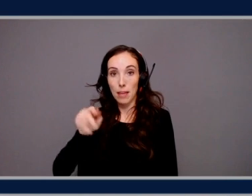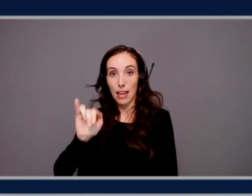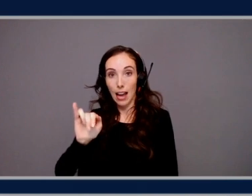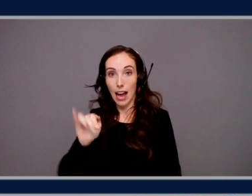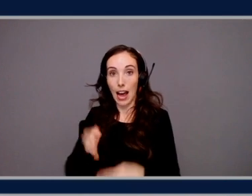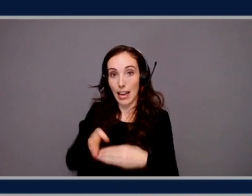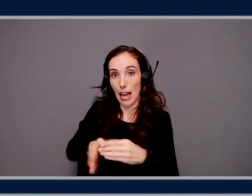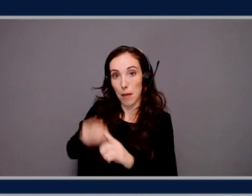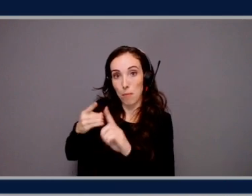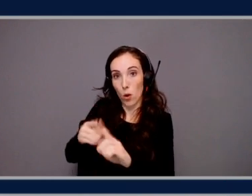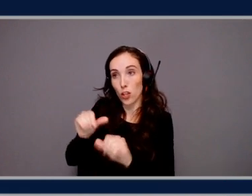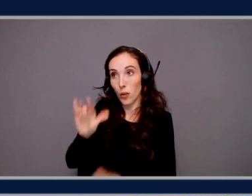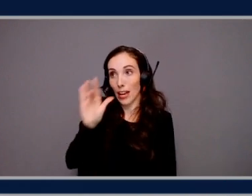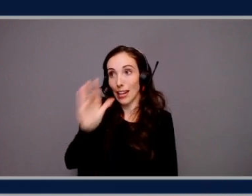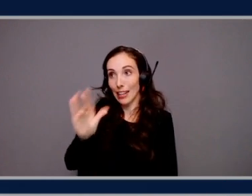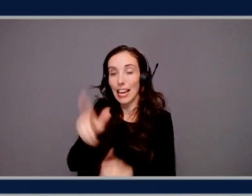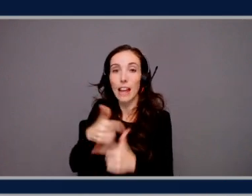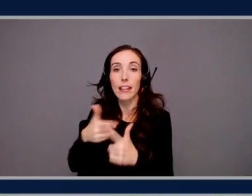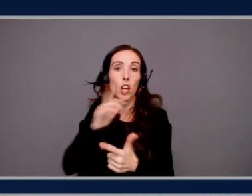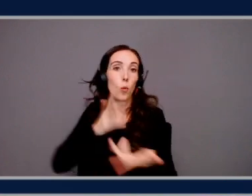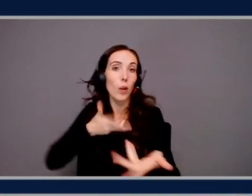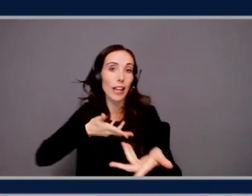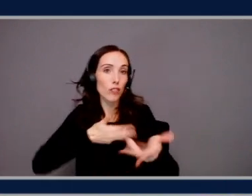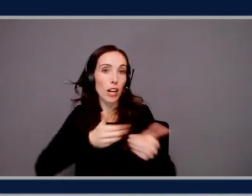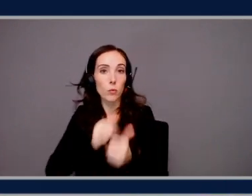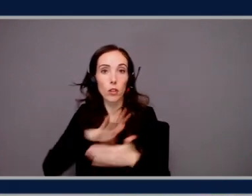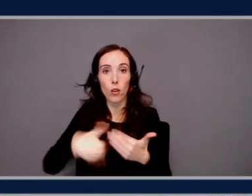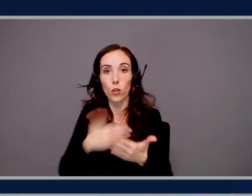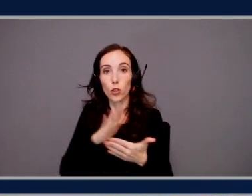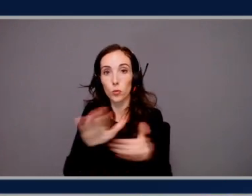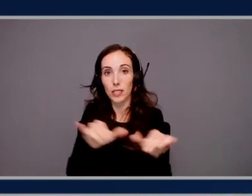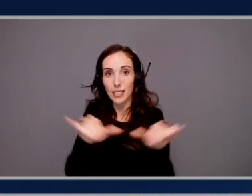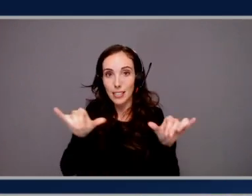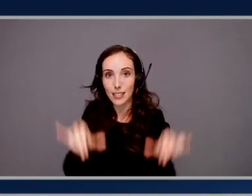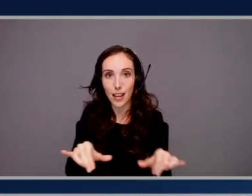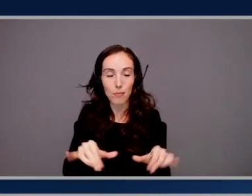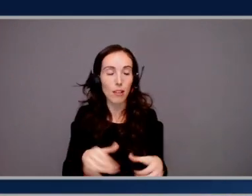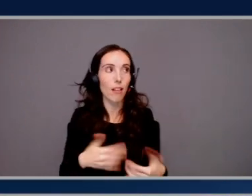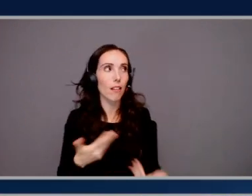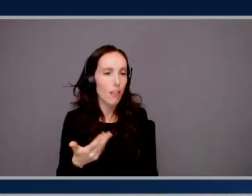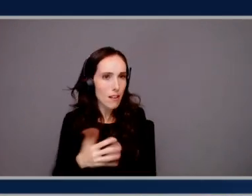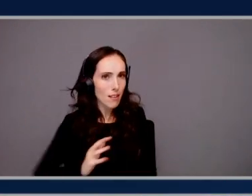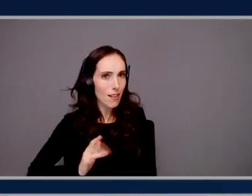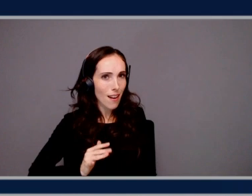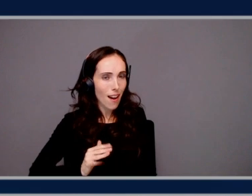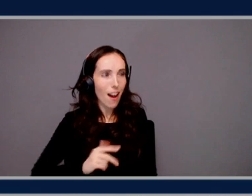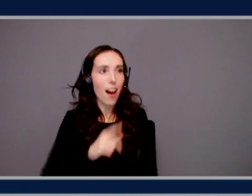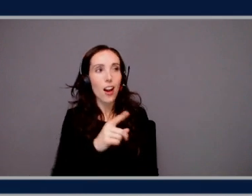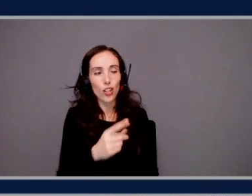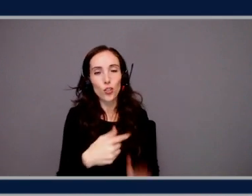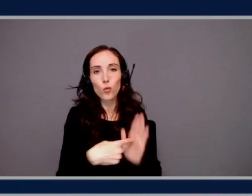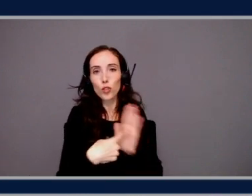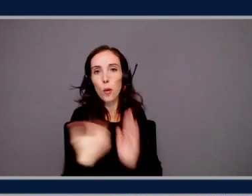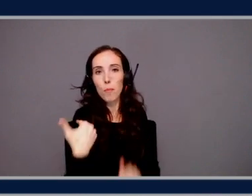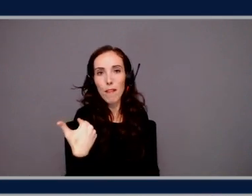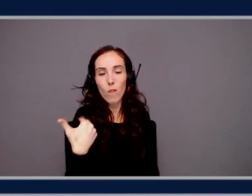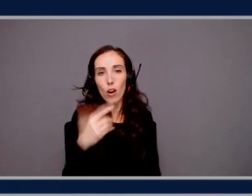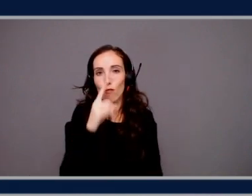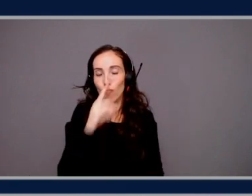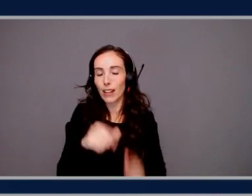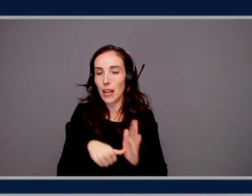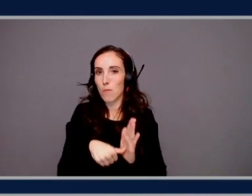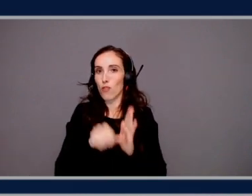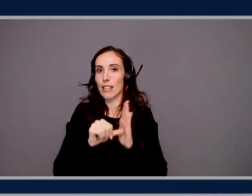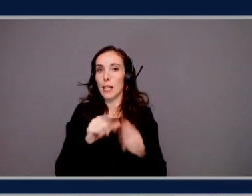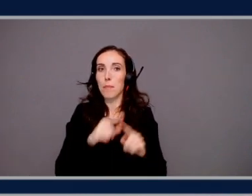systems. Get out. This is, and the last time you showed me this, Travis, it was very, very impressive. But this is just taking on that and